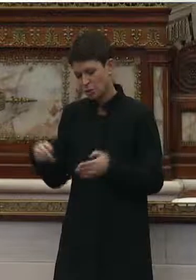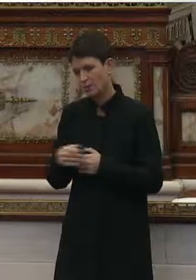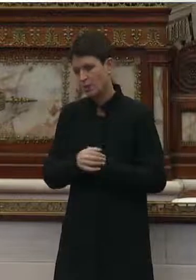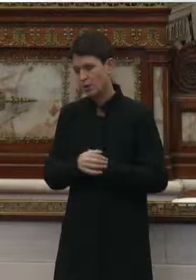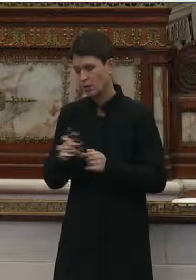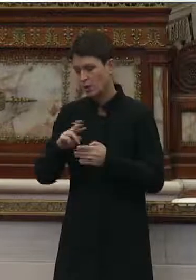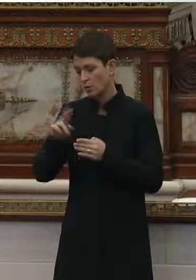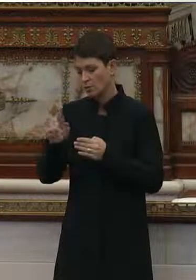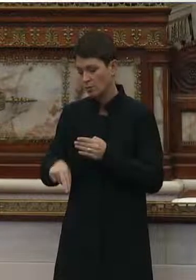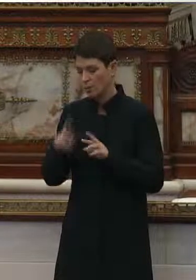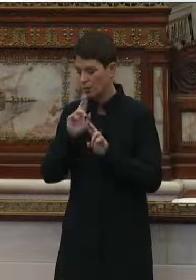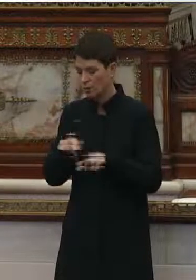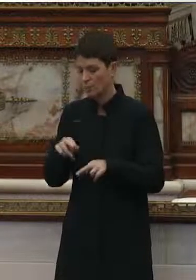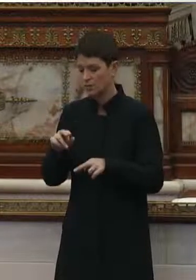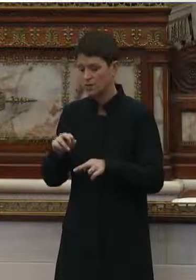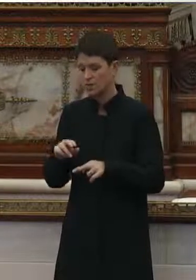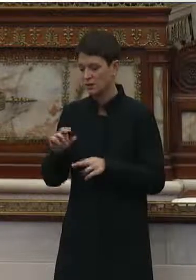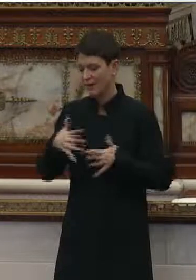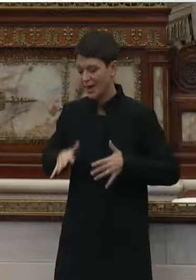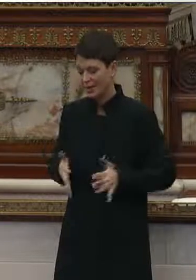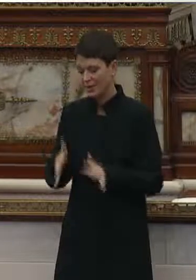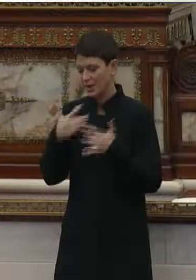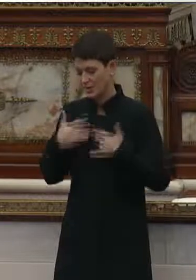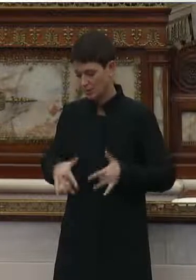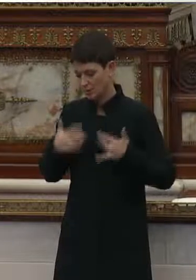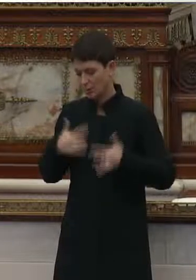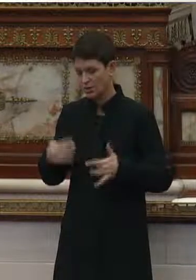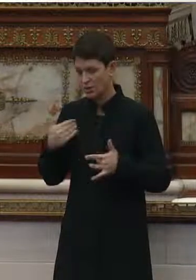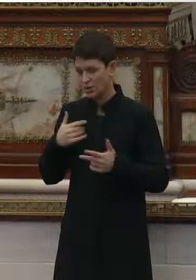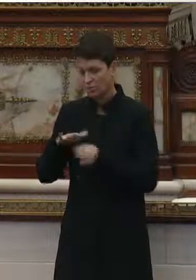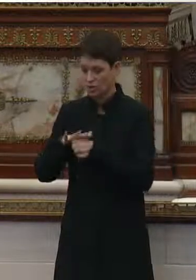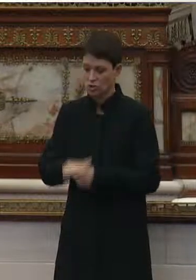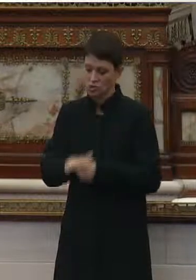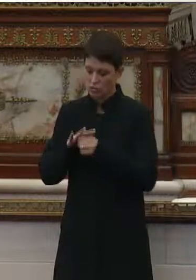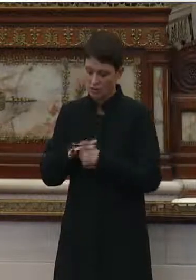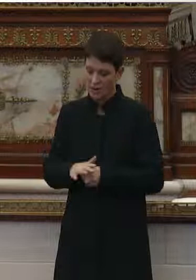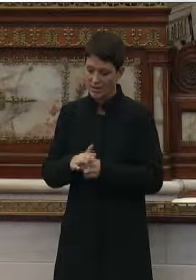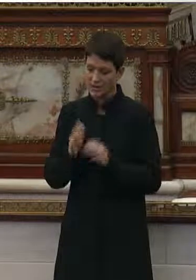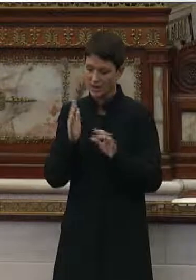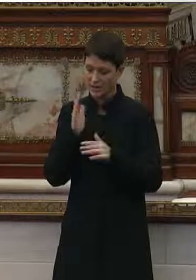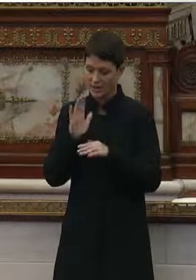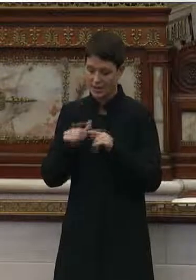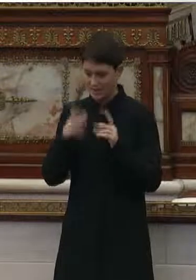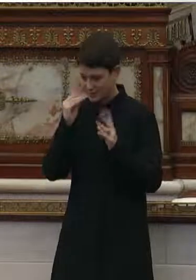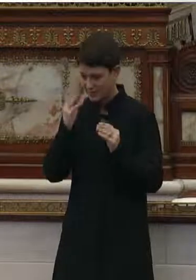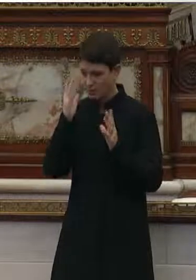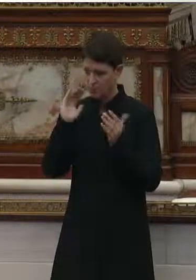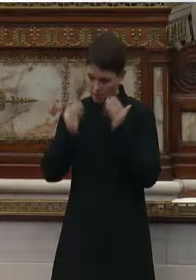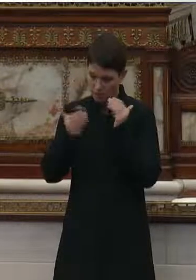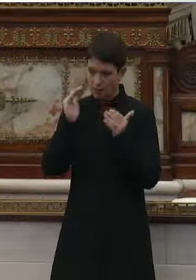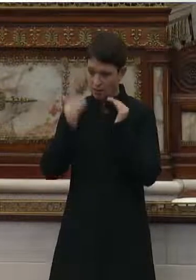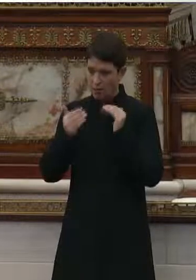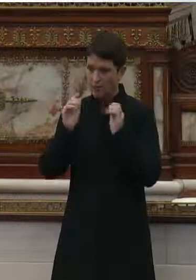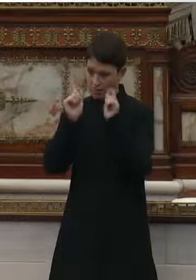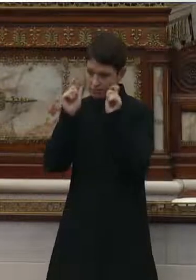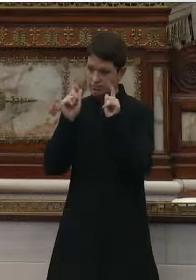are reports of symptoms of anxiety and depression, stress and disturbed sleep. And that this is particularly high among people